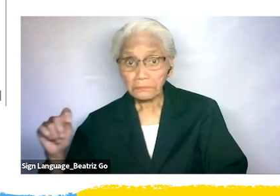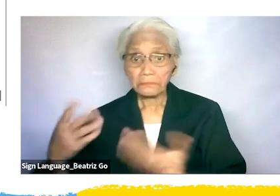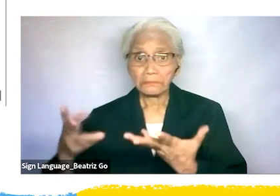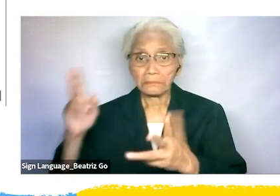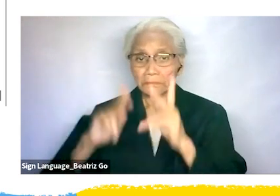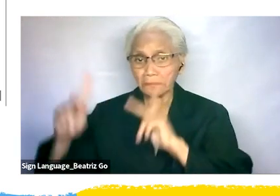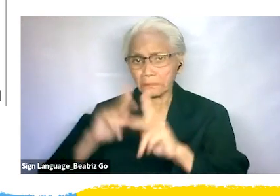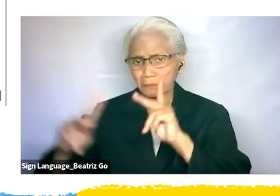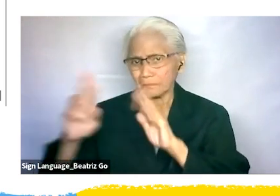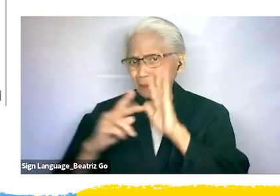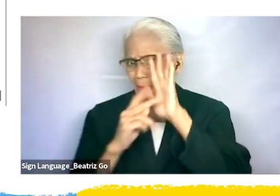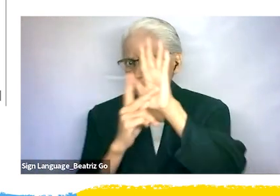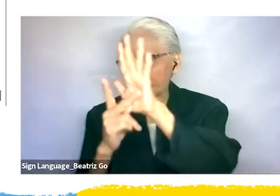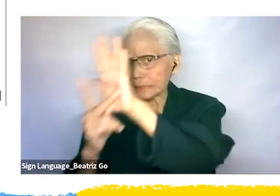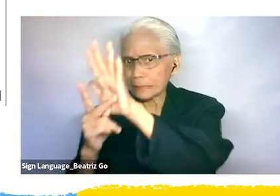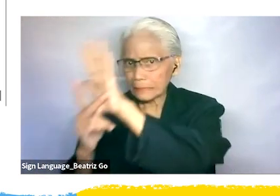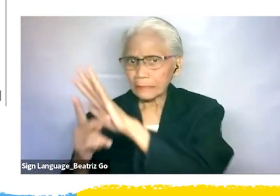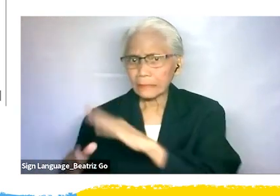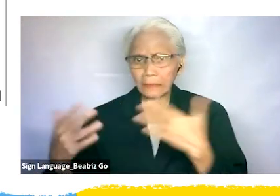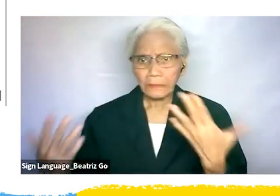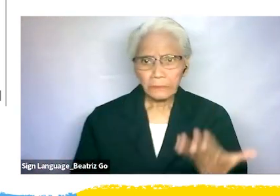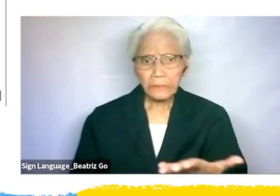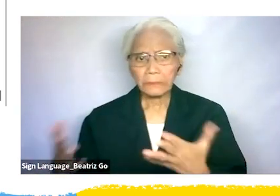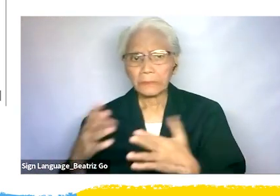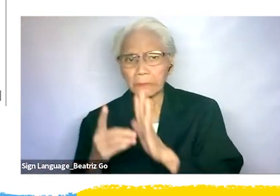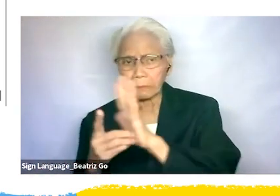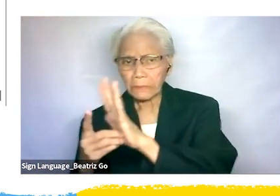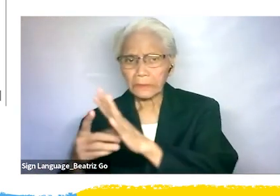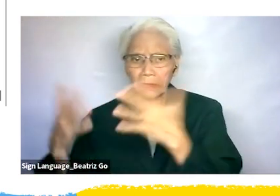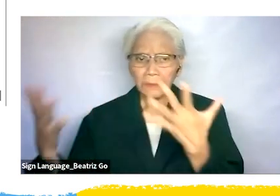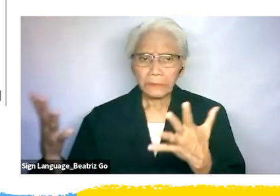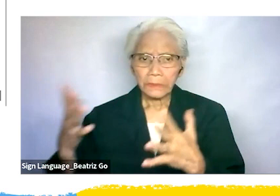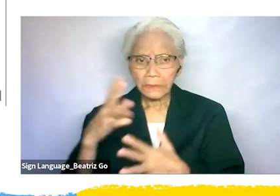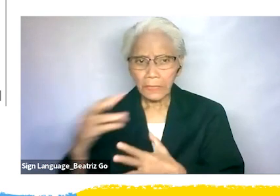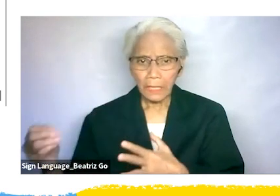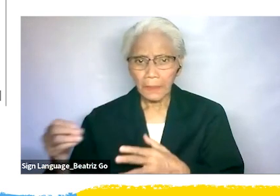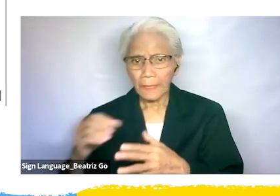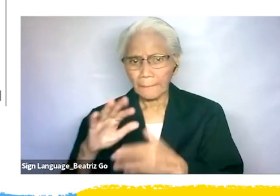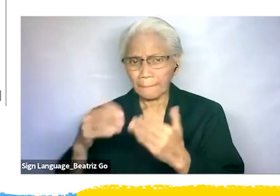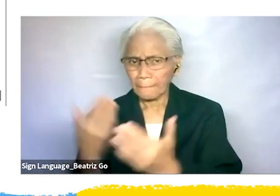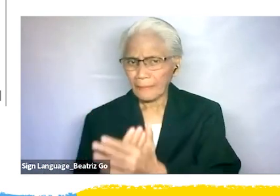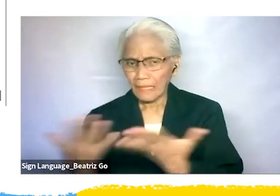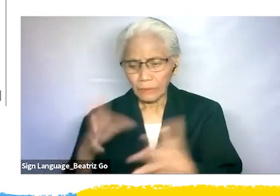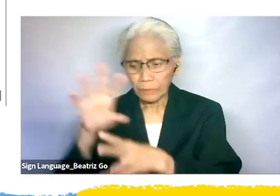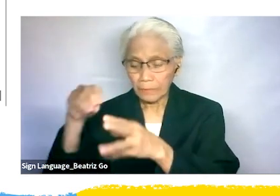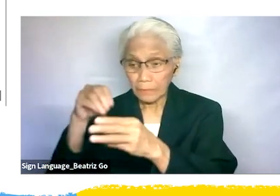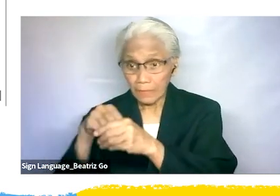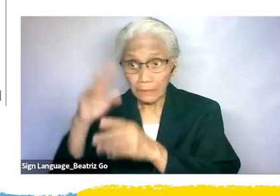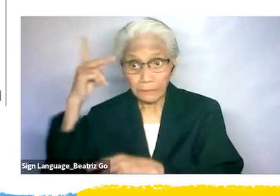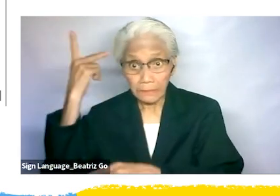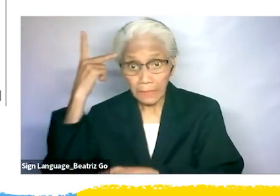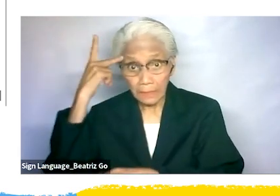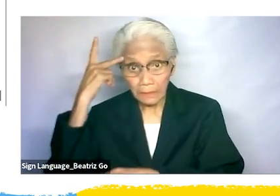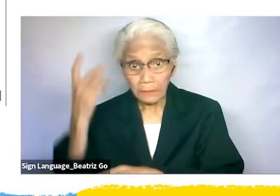protest sites to witness the demonstrations and hear the facts from all parties involved. The discovered